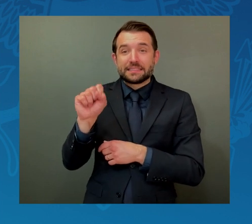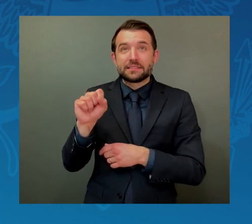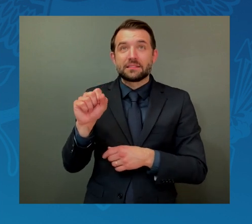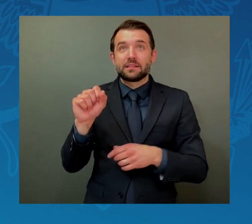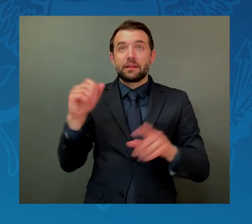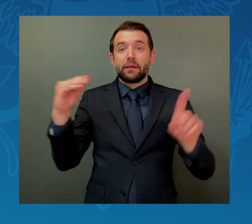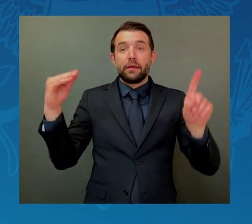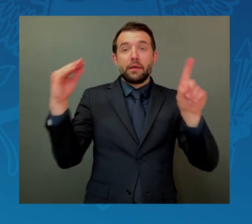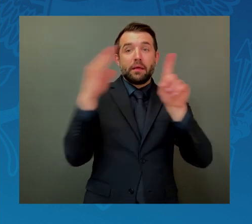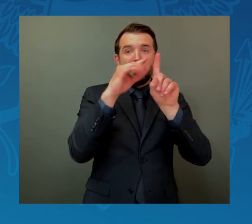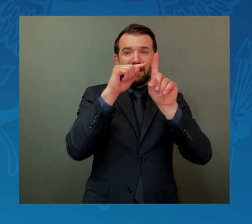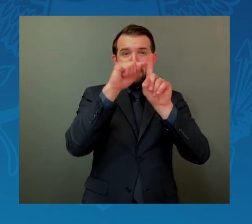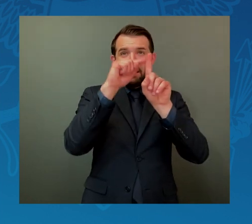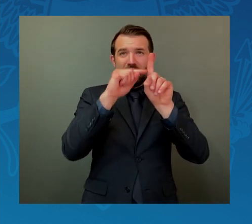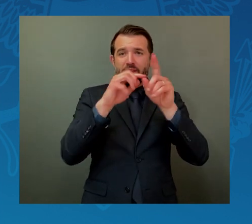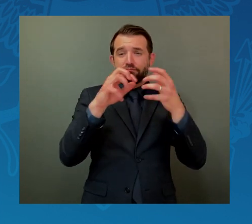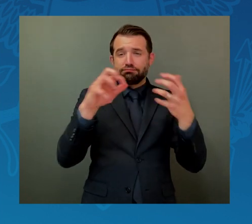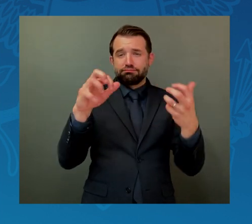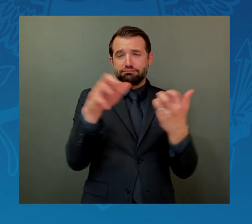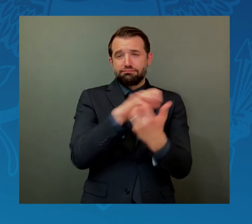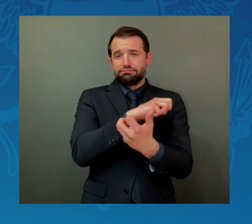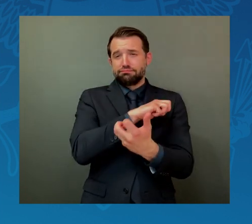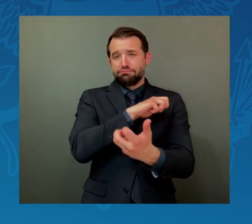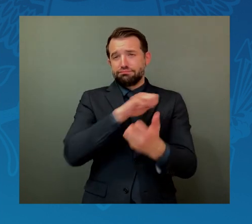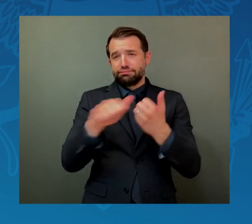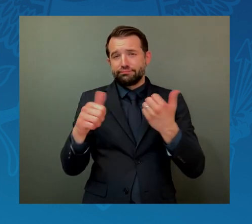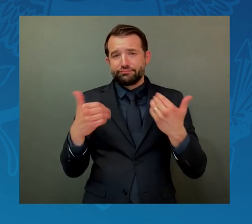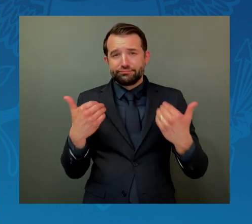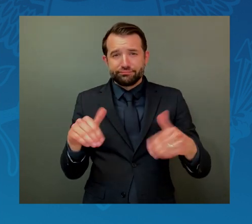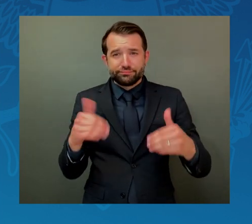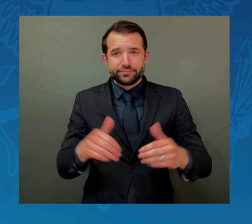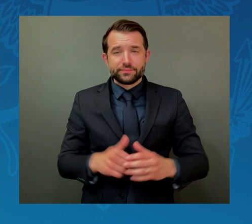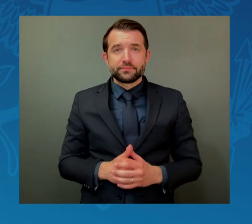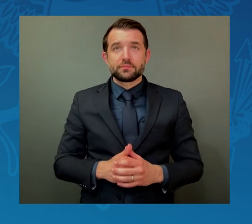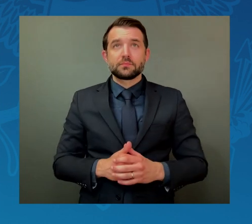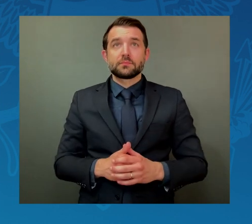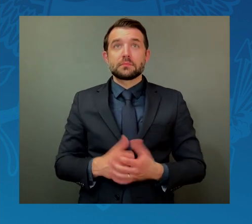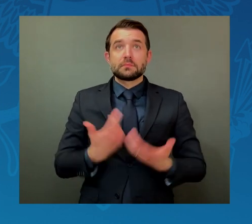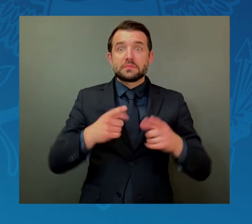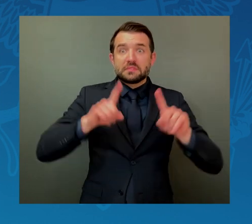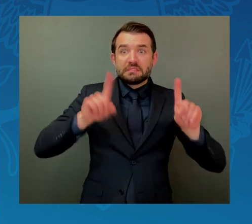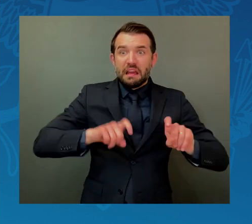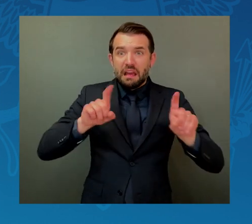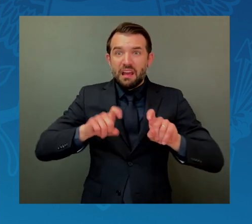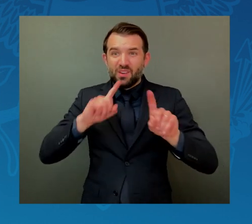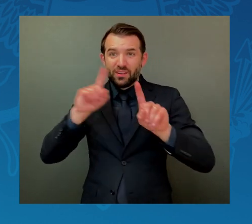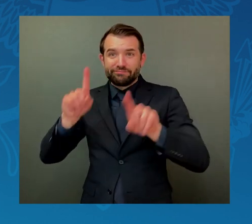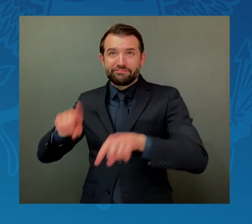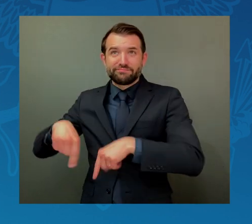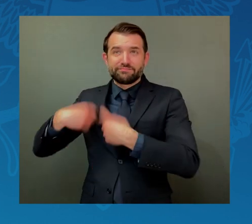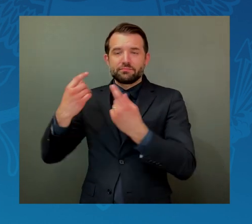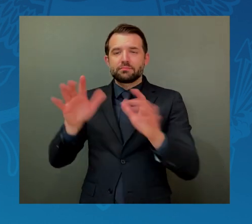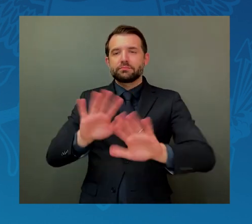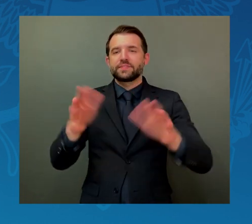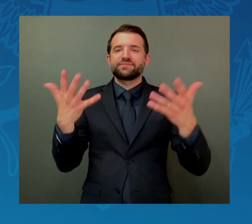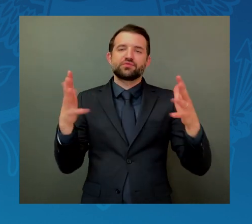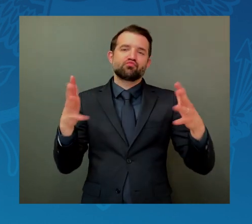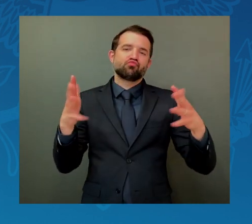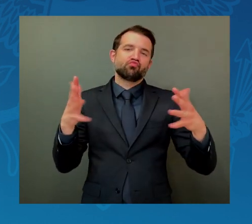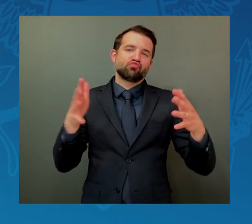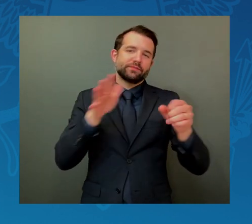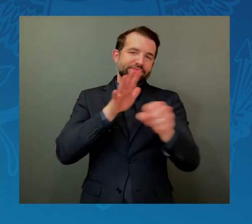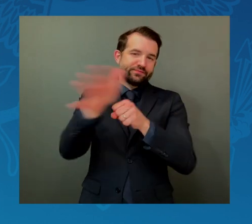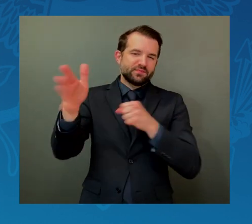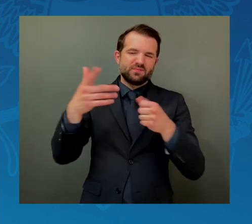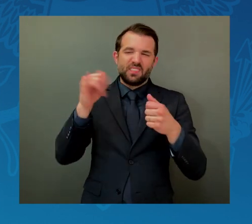We have consistently condemned these tests and called them reckless. But that is not enough.